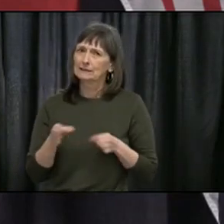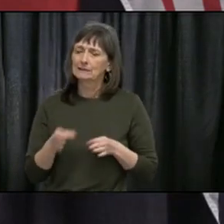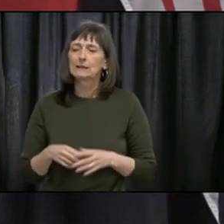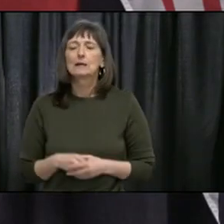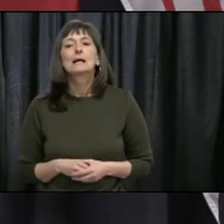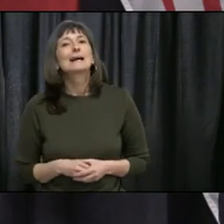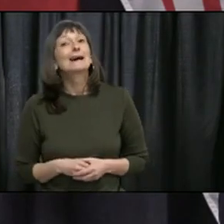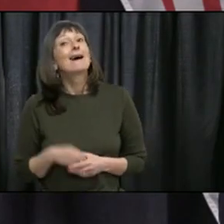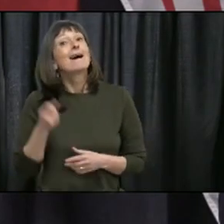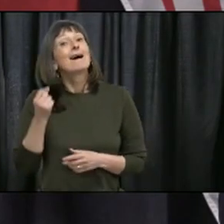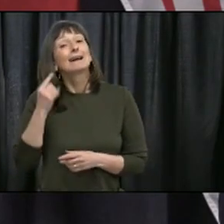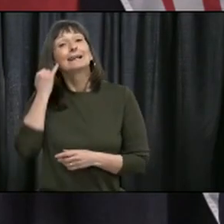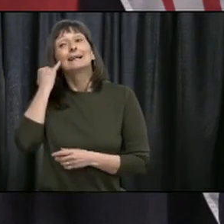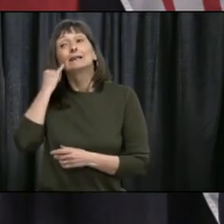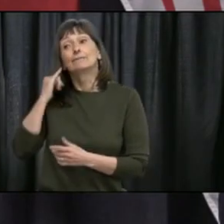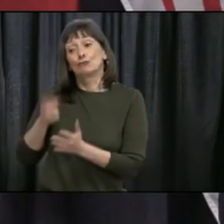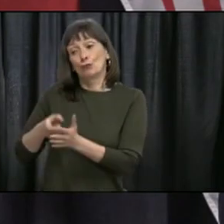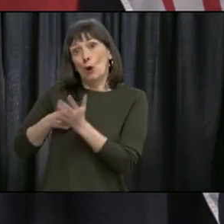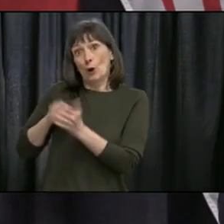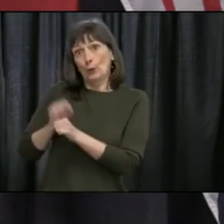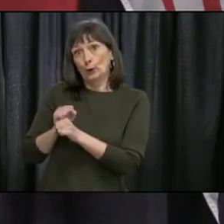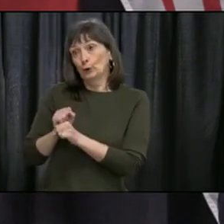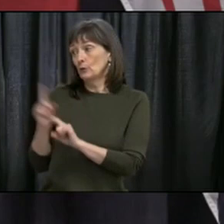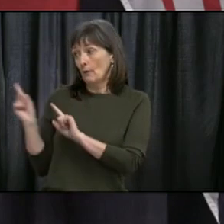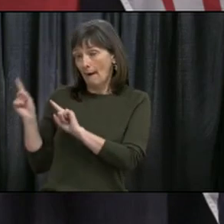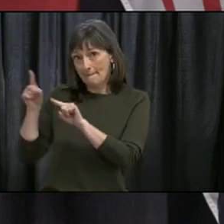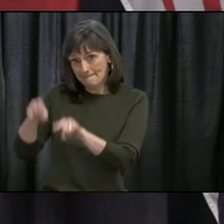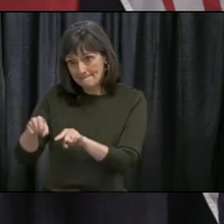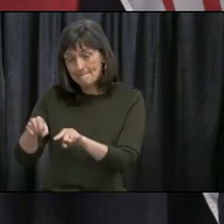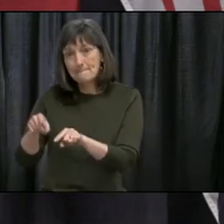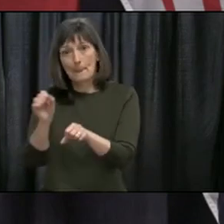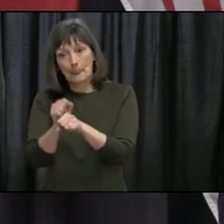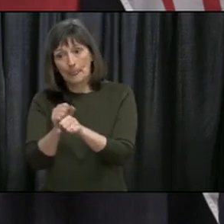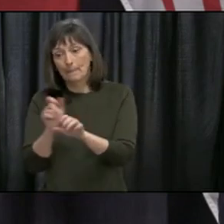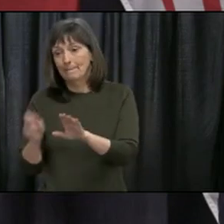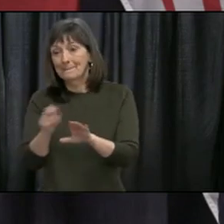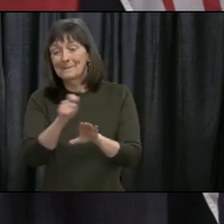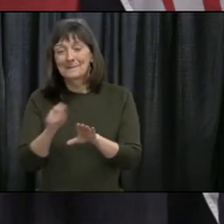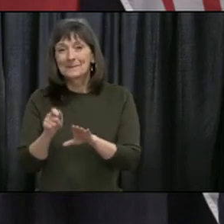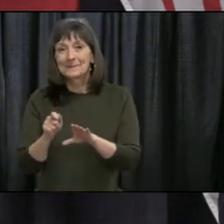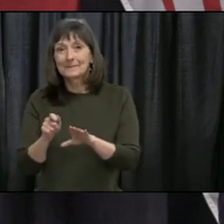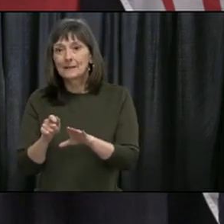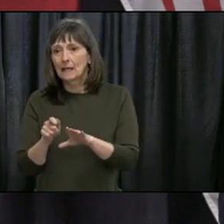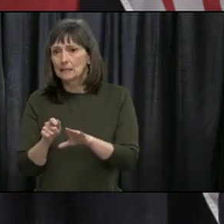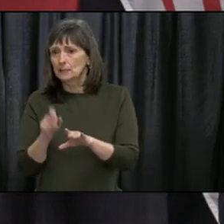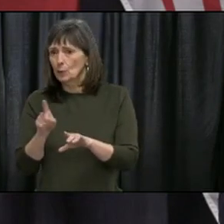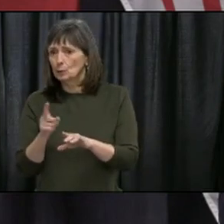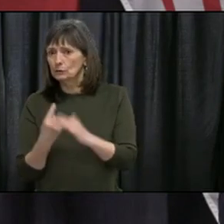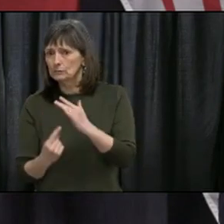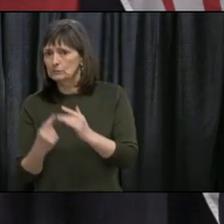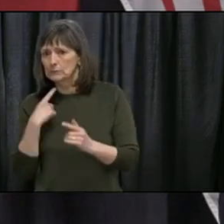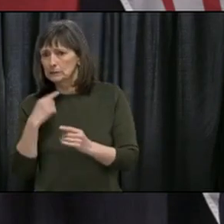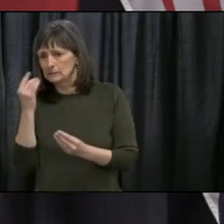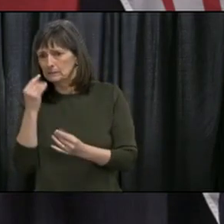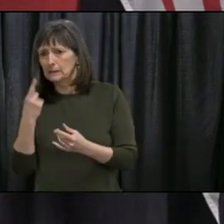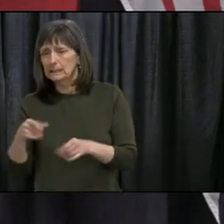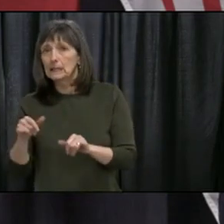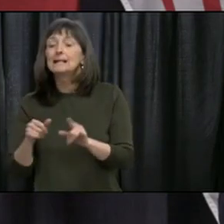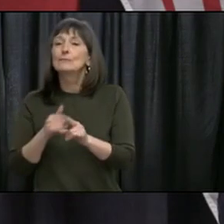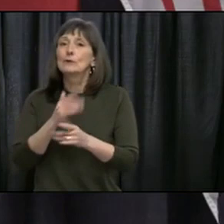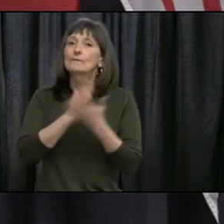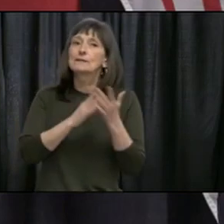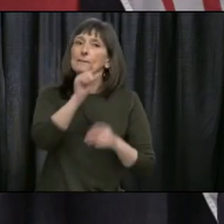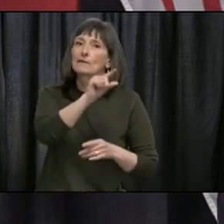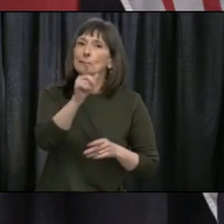that would be put in place on the workplace. So we're following up on this question. We're familiar with it. So we have some people that are following